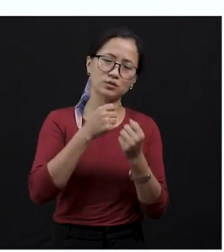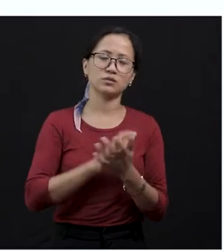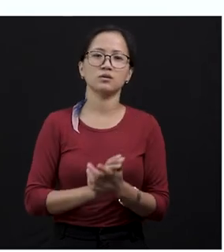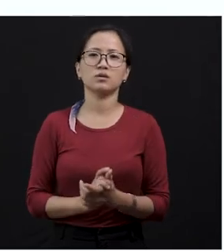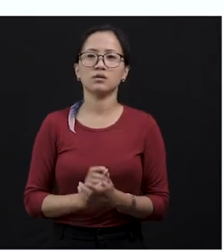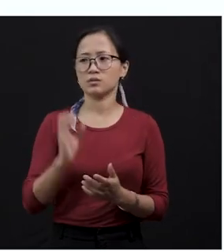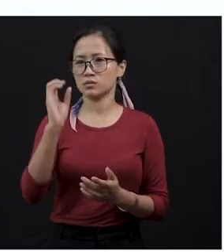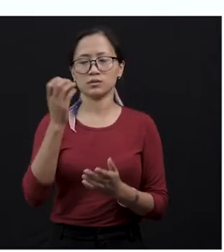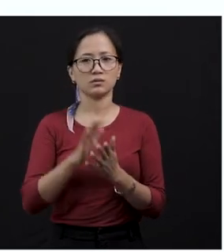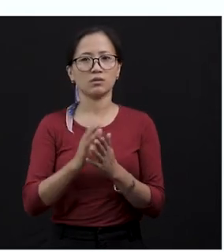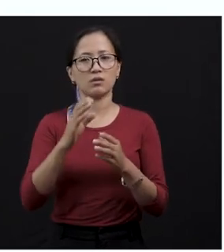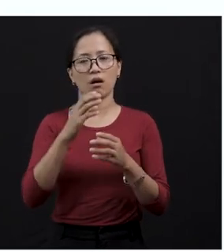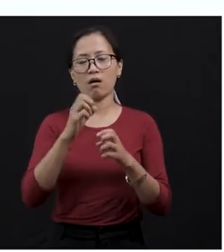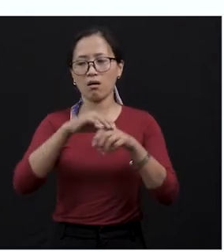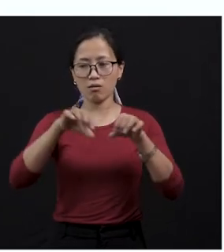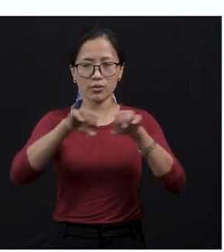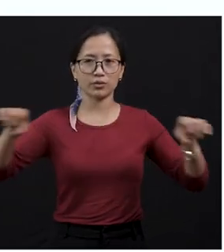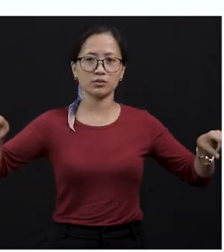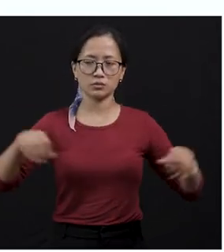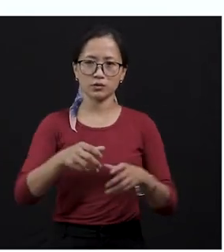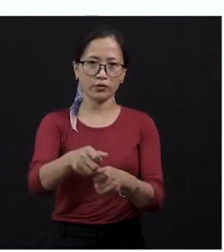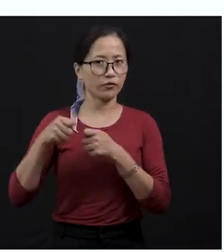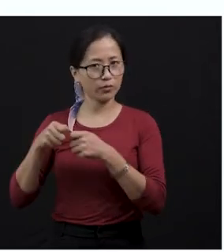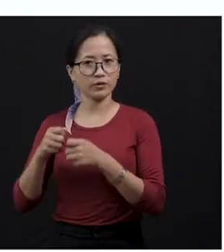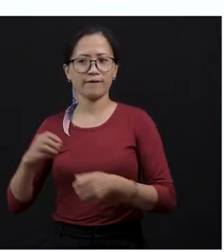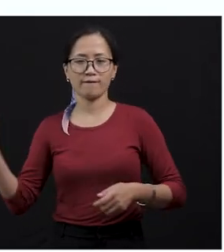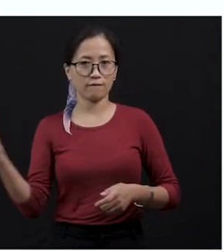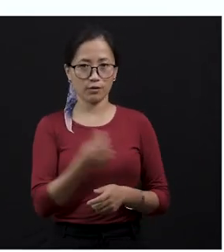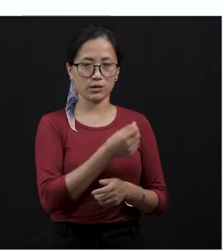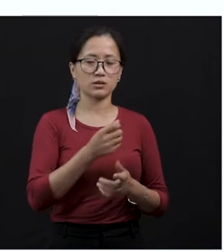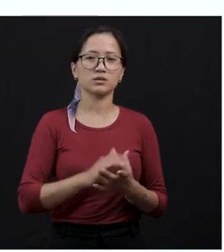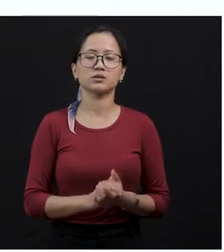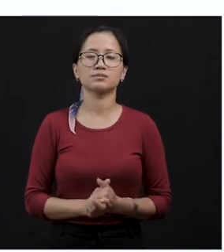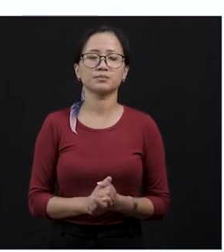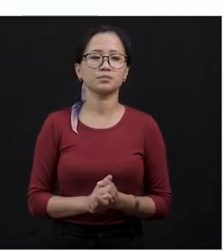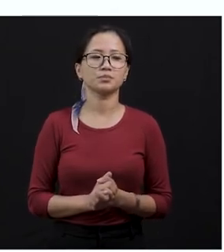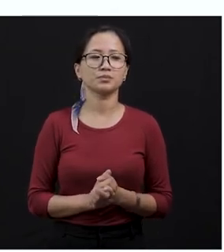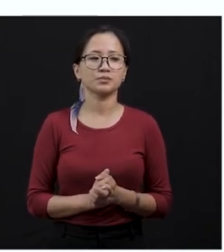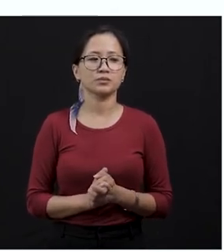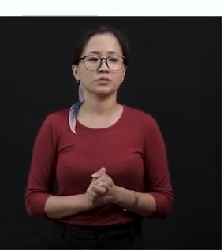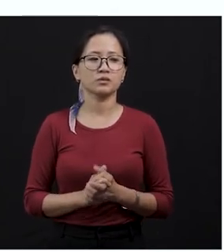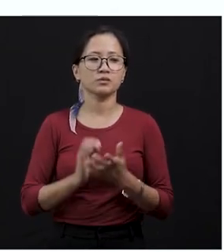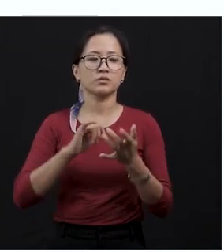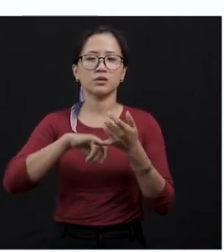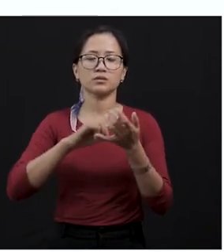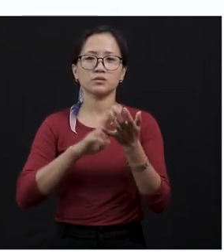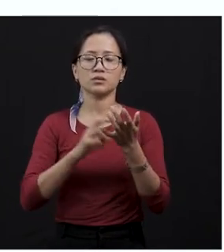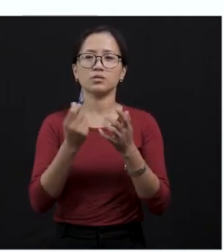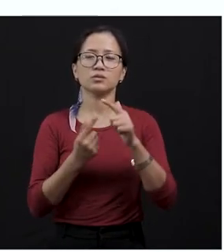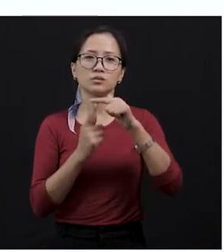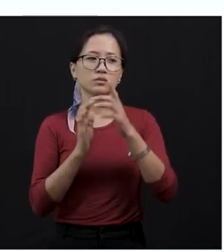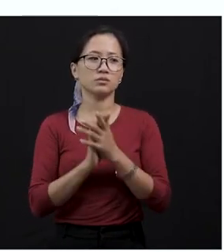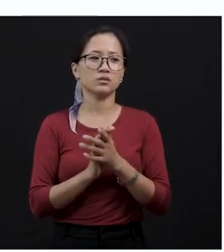hit something with a rope, that object would just move back very suddenly. That means whipped back, okay? Snout, the